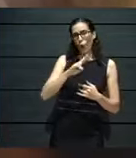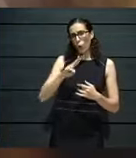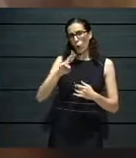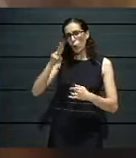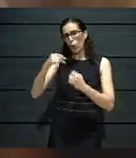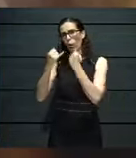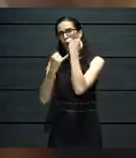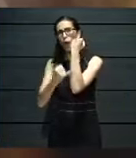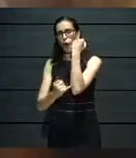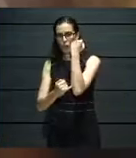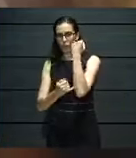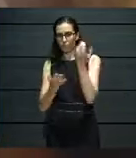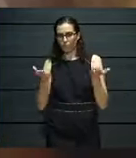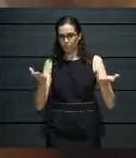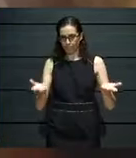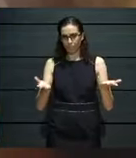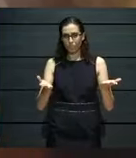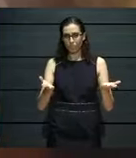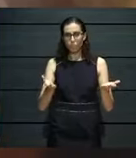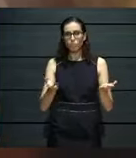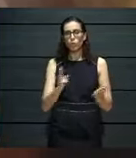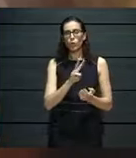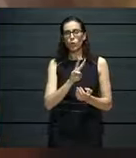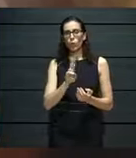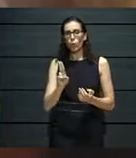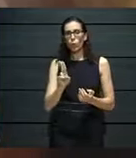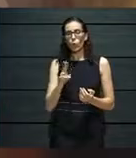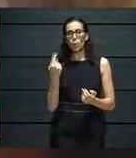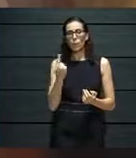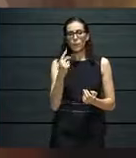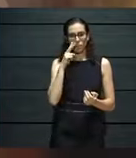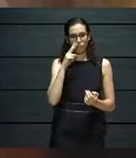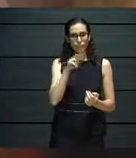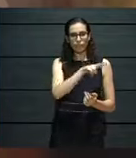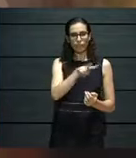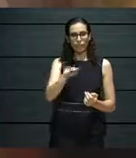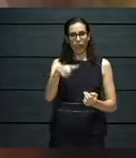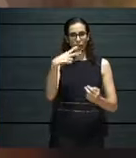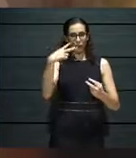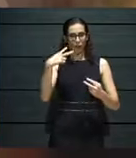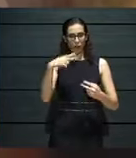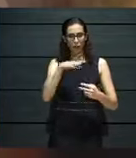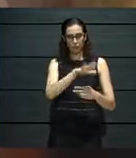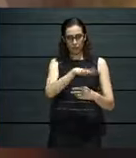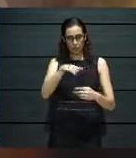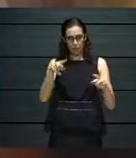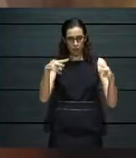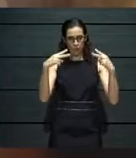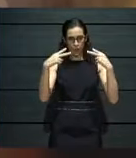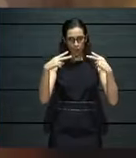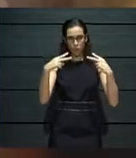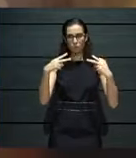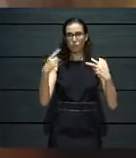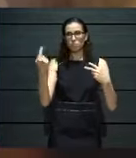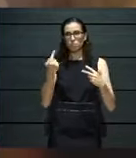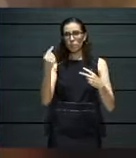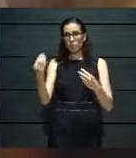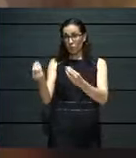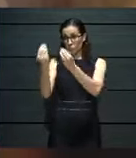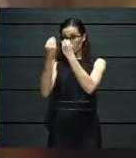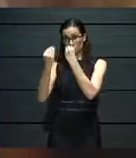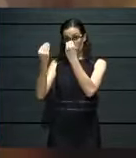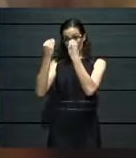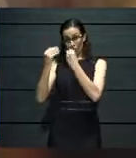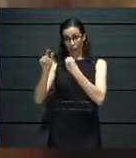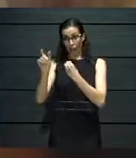in this case, the audiences, as I said, are the producers, apart from those who will actually be seeing the